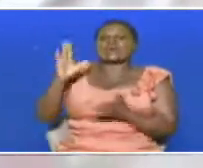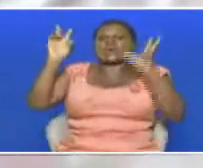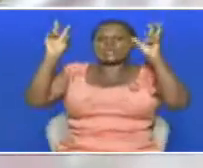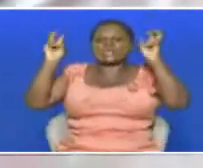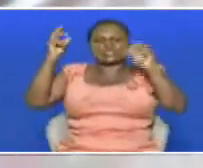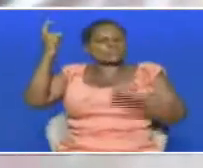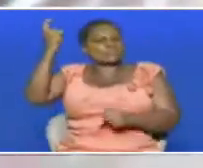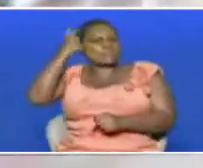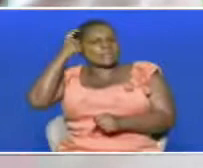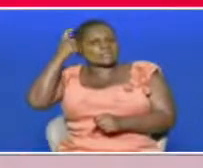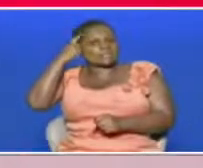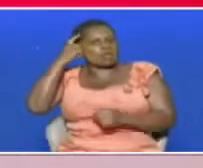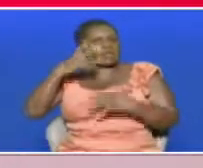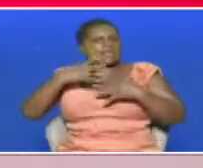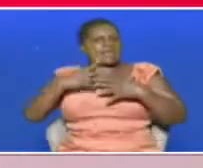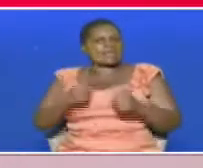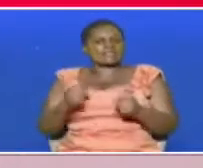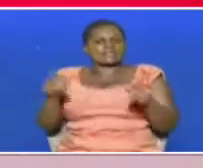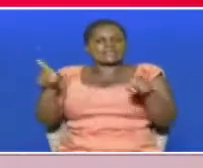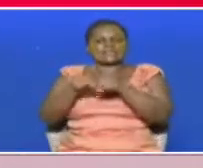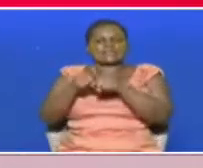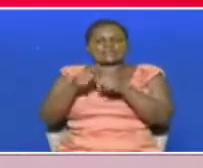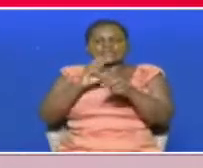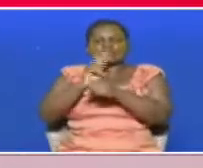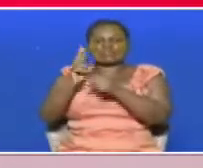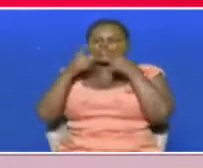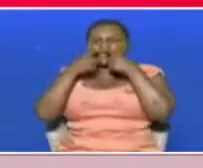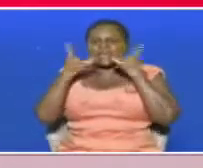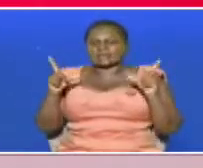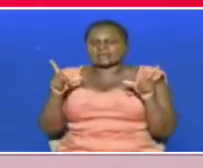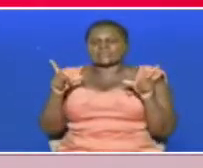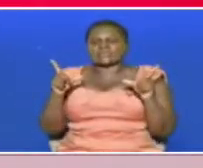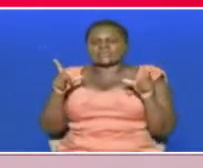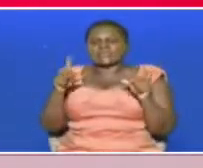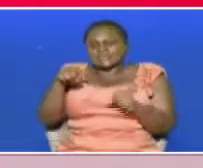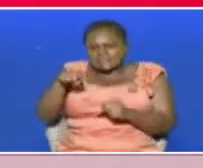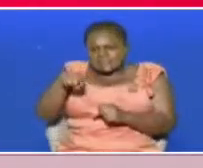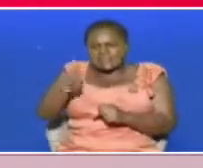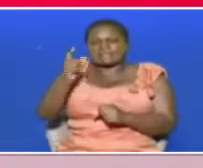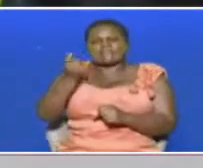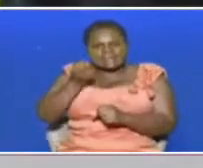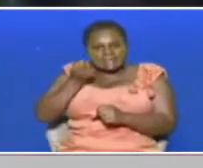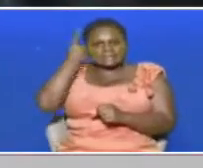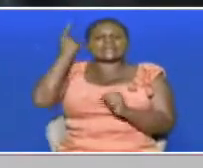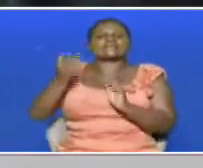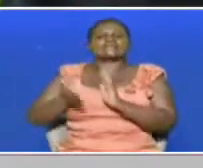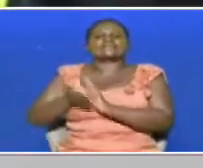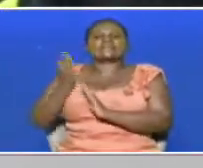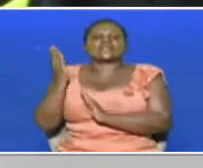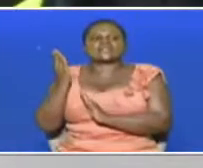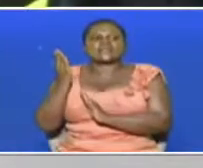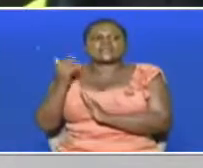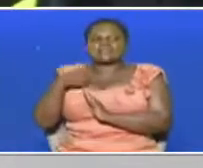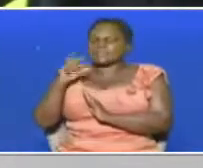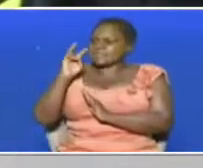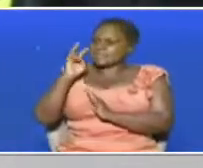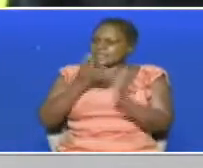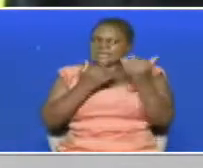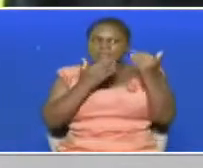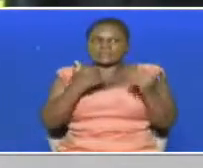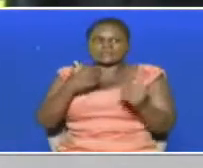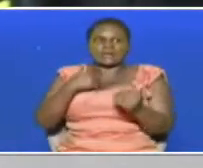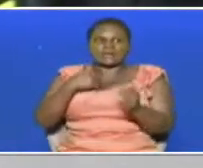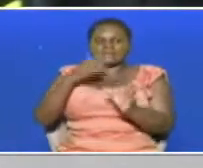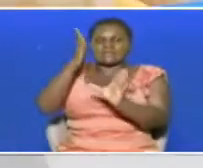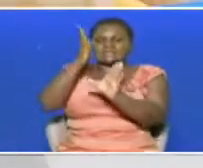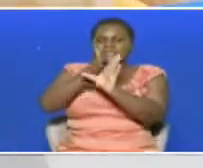matters of mental health. And we use a language that actually they can pick up very fast. I'm looking forward to where we'll